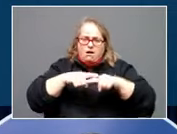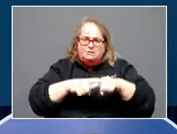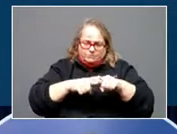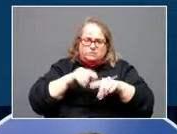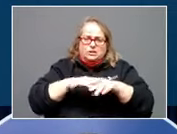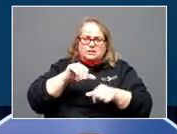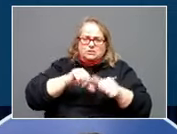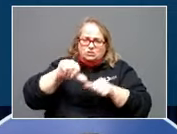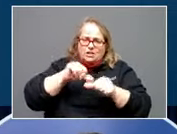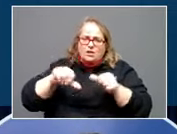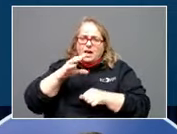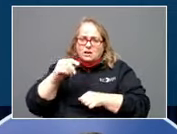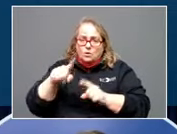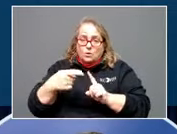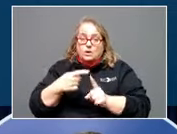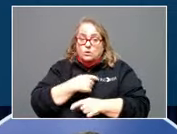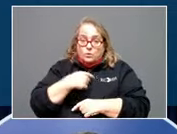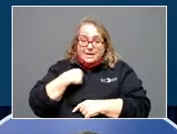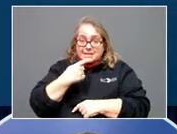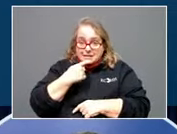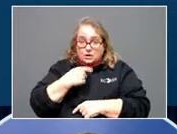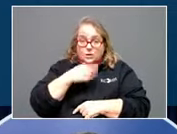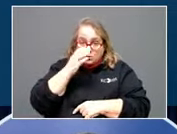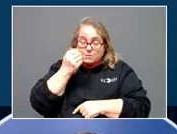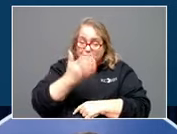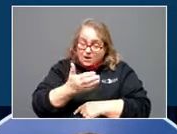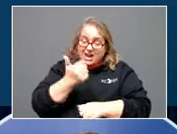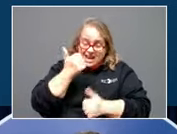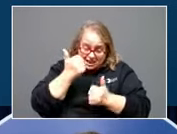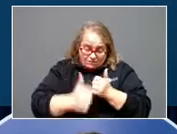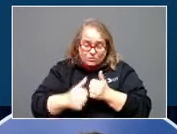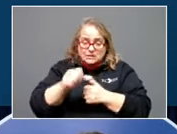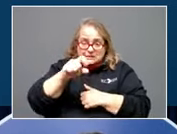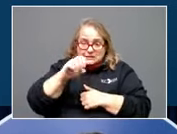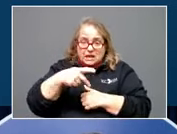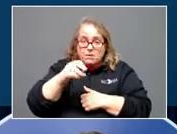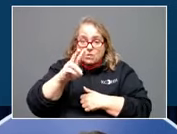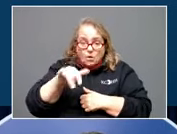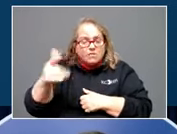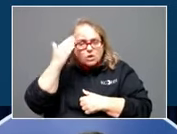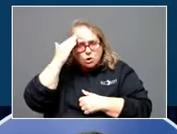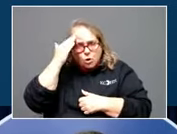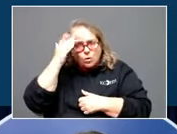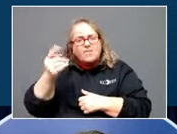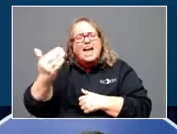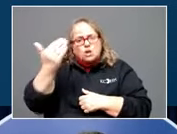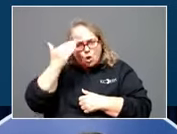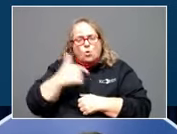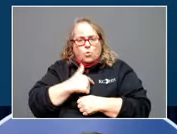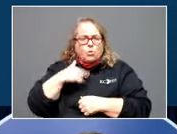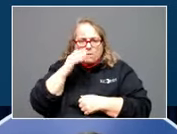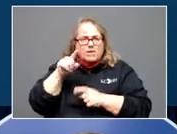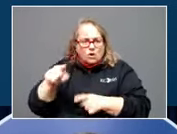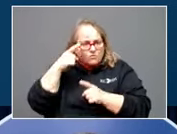And when we said that we were going to be there every step of the way, they know. They know we're going